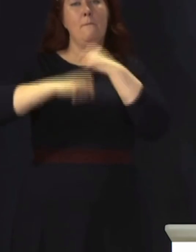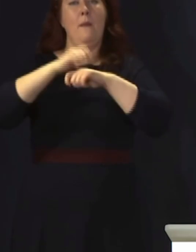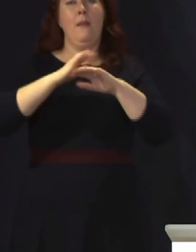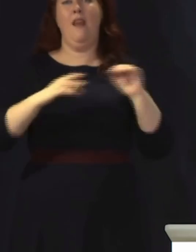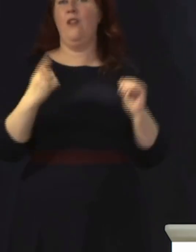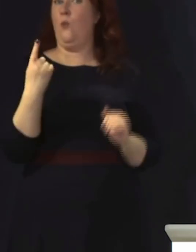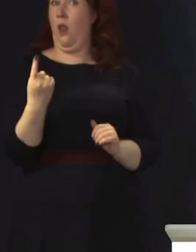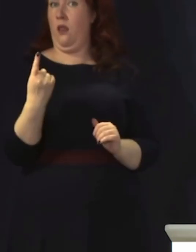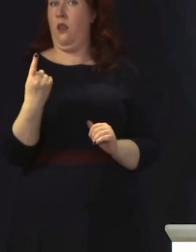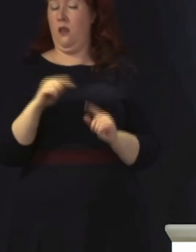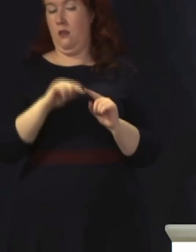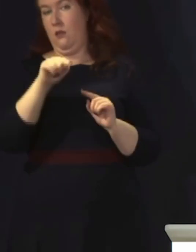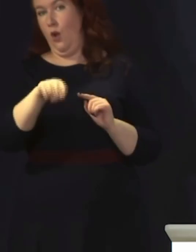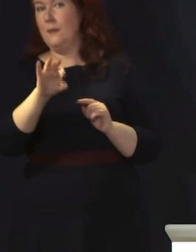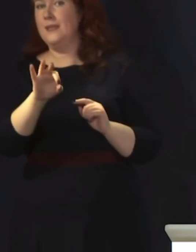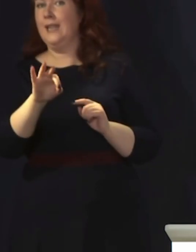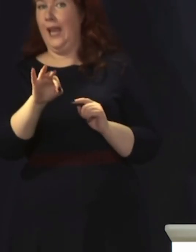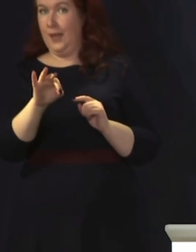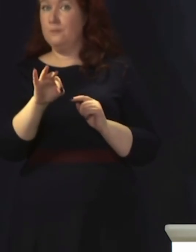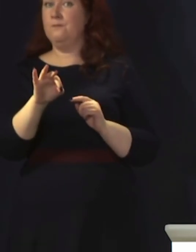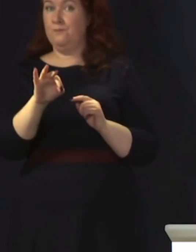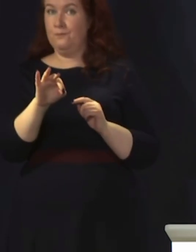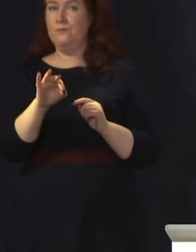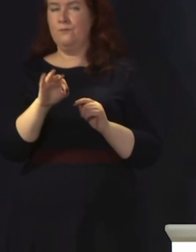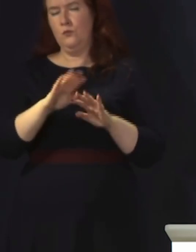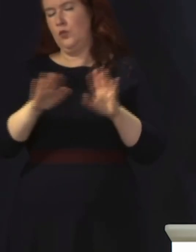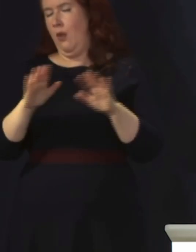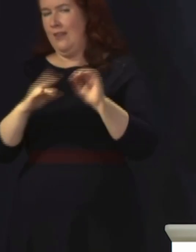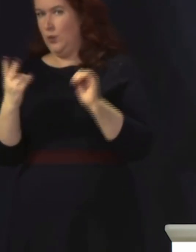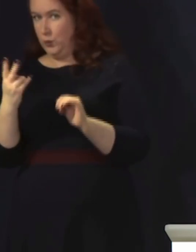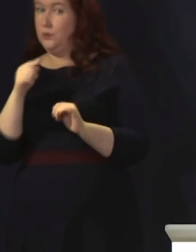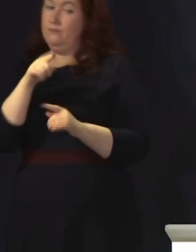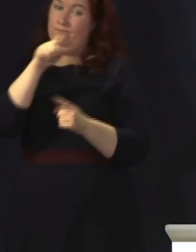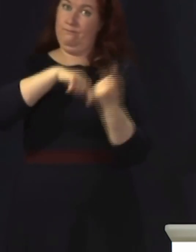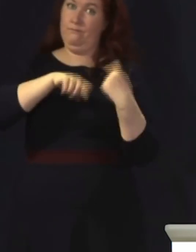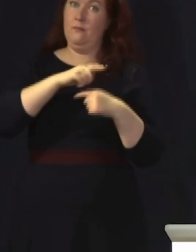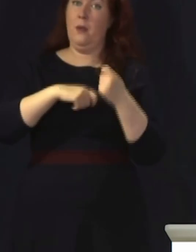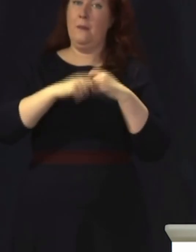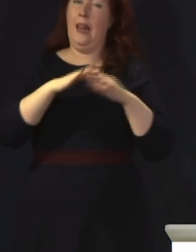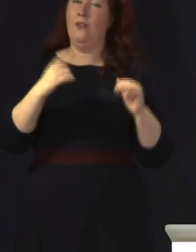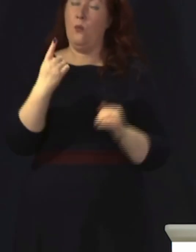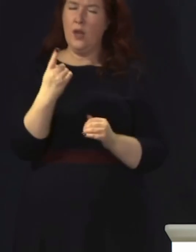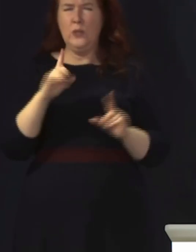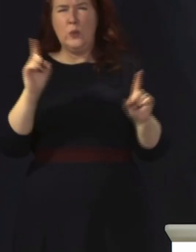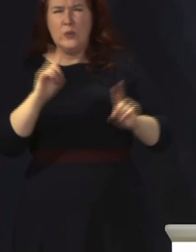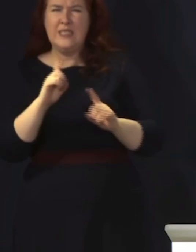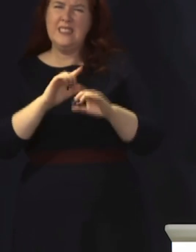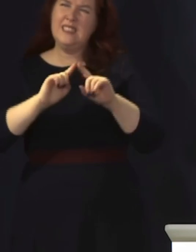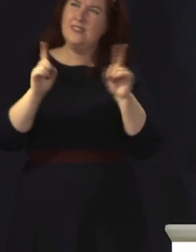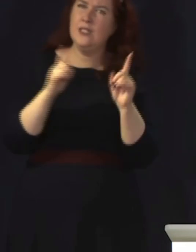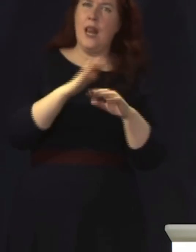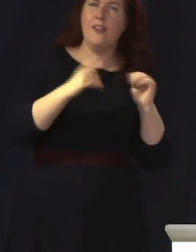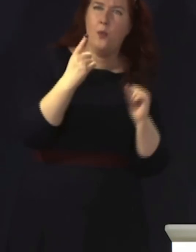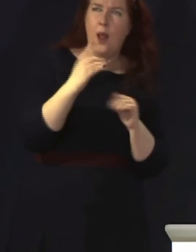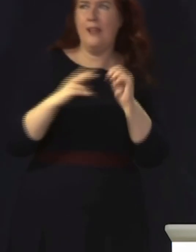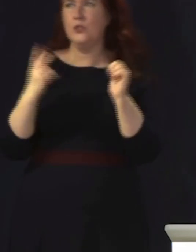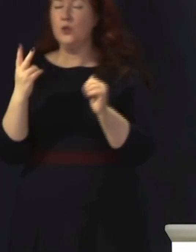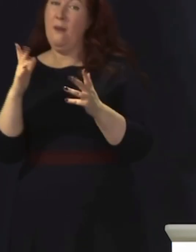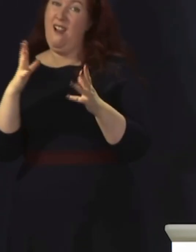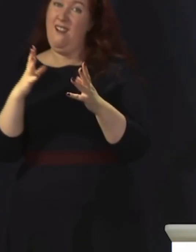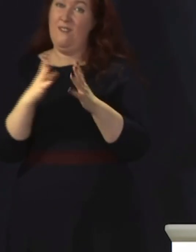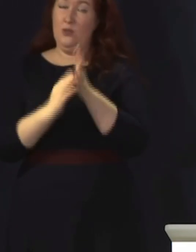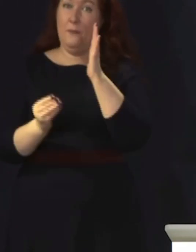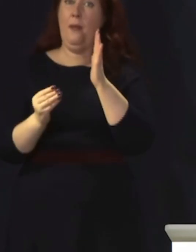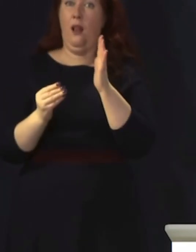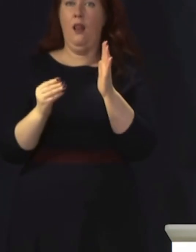house and you can have physical contact, but that doesn't mean to say you can start winching everybody, licking each other on the face, obviously. And